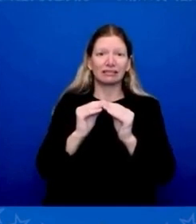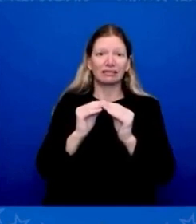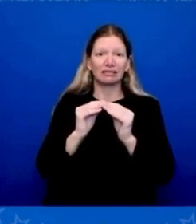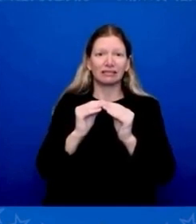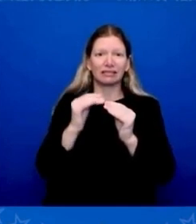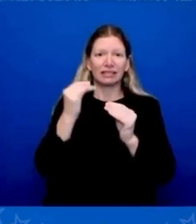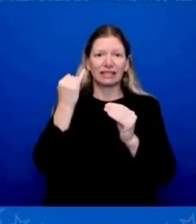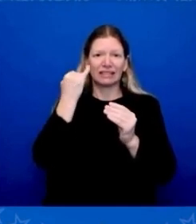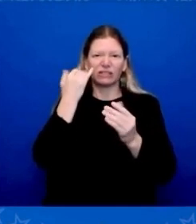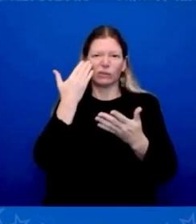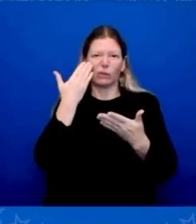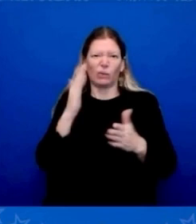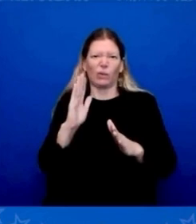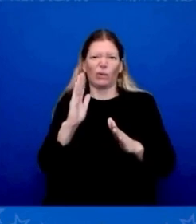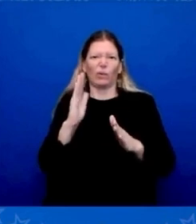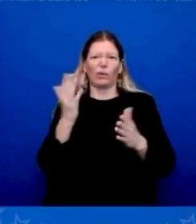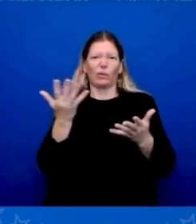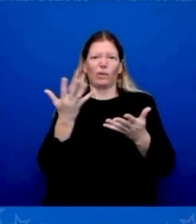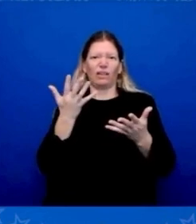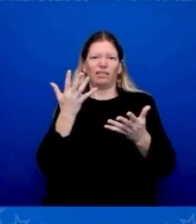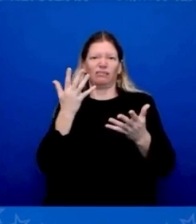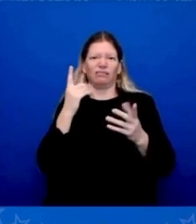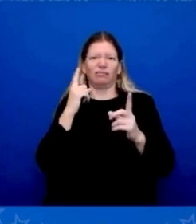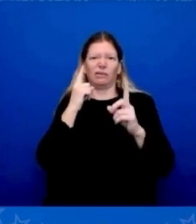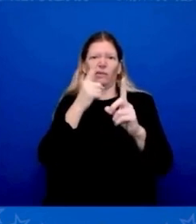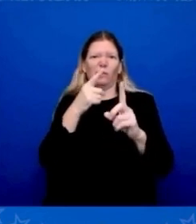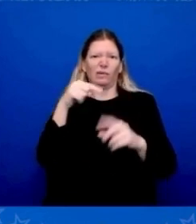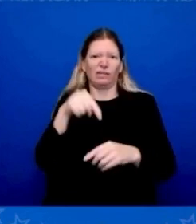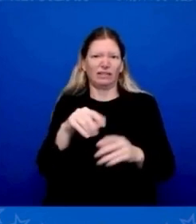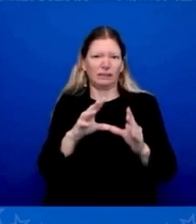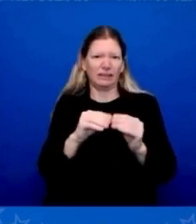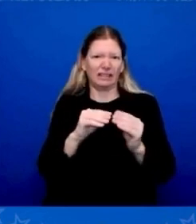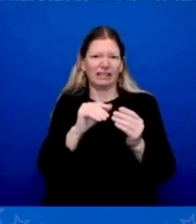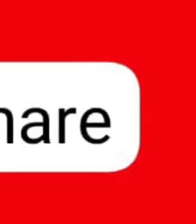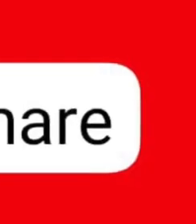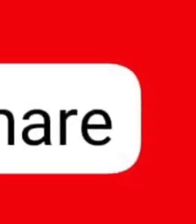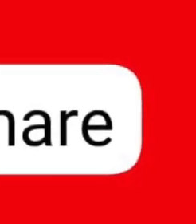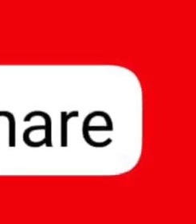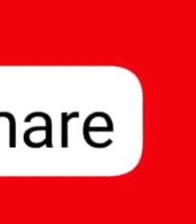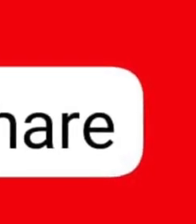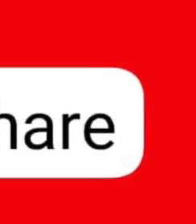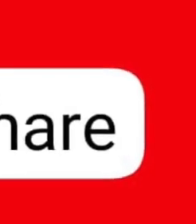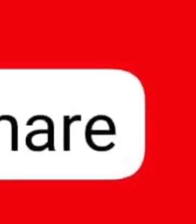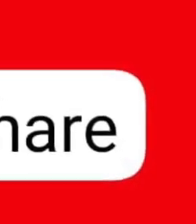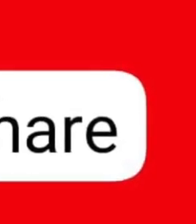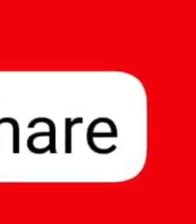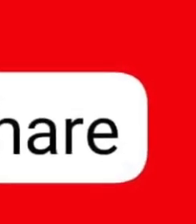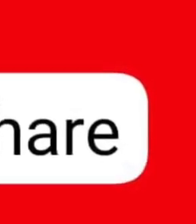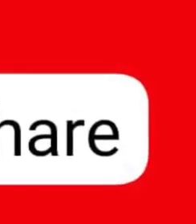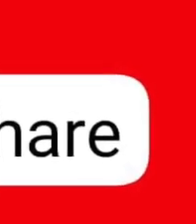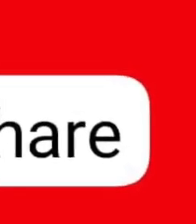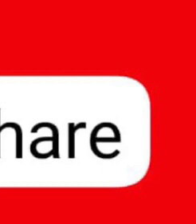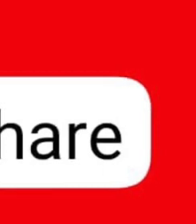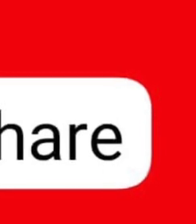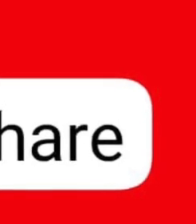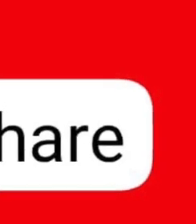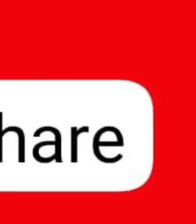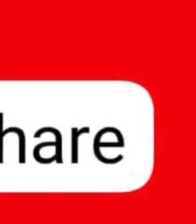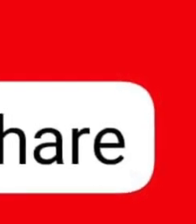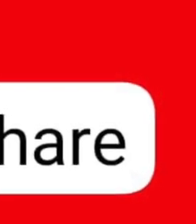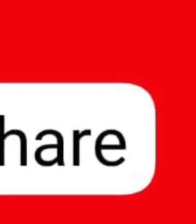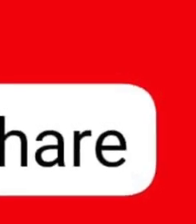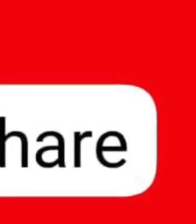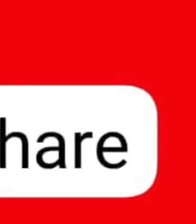plan. He may have a game plan. He just hasn't shared it with me. But I tell you — WHAT I MENTIONED IMPROUND?